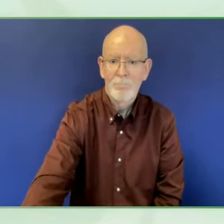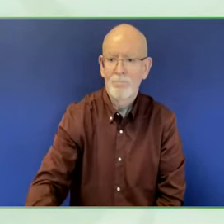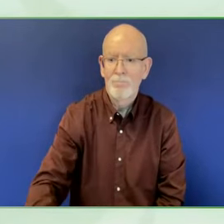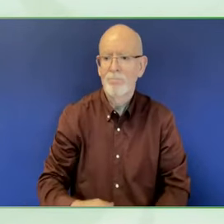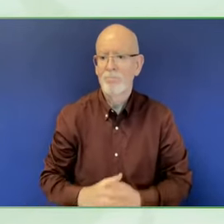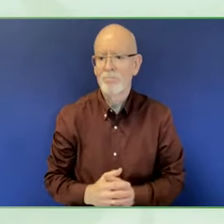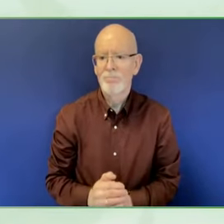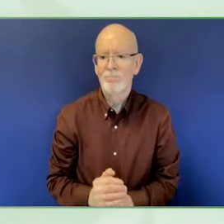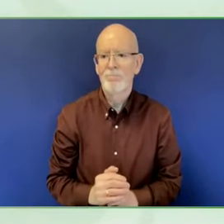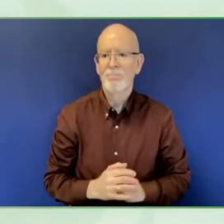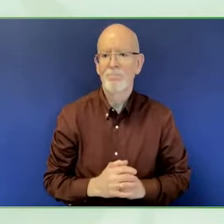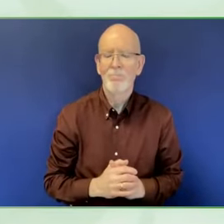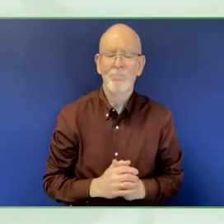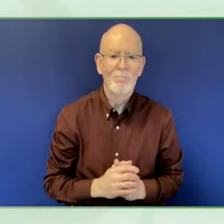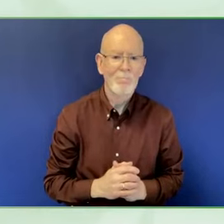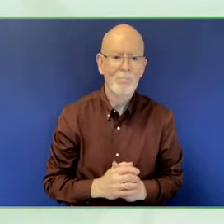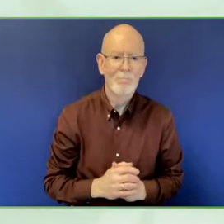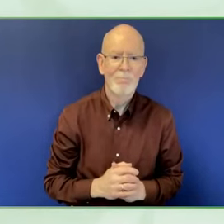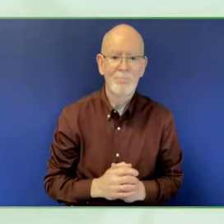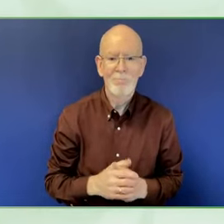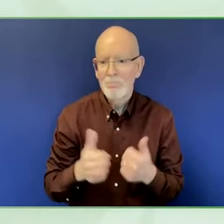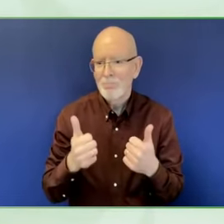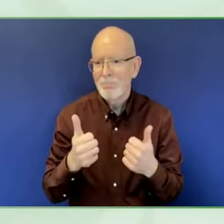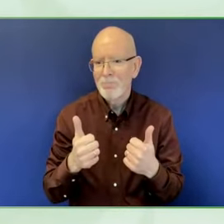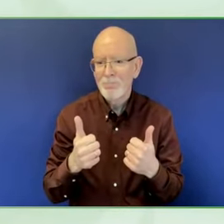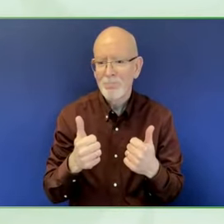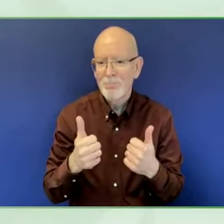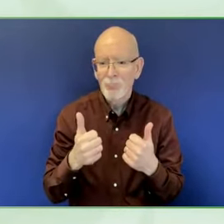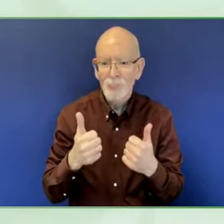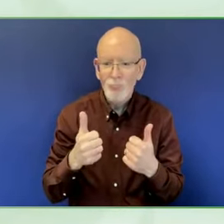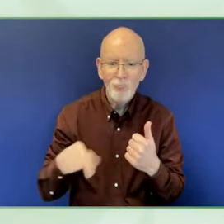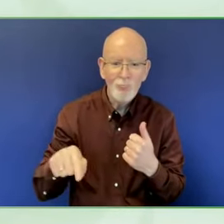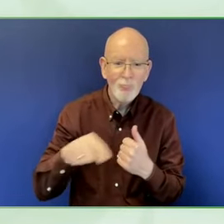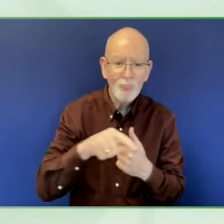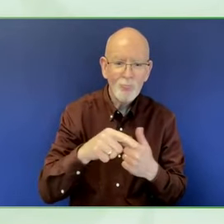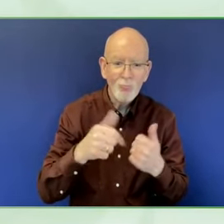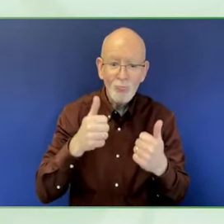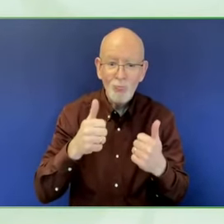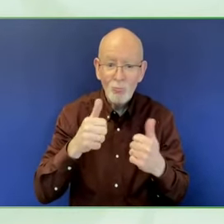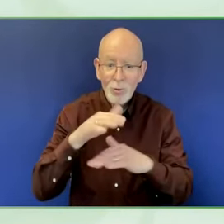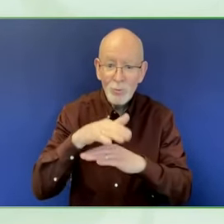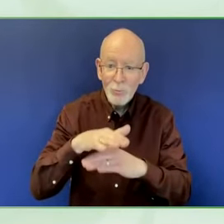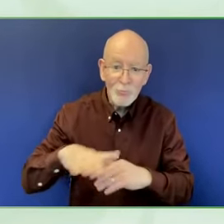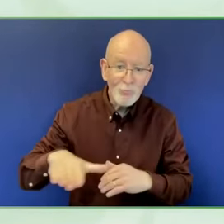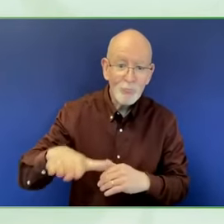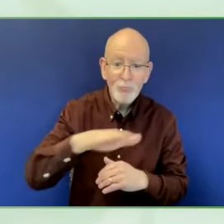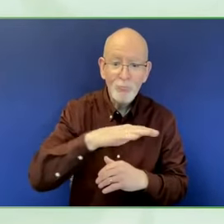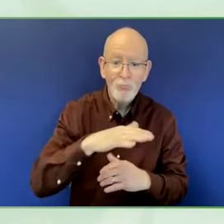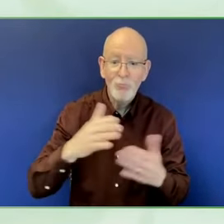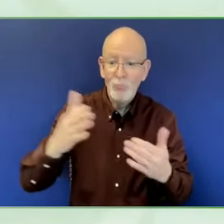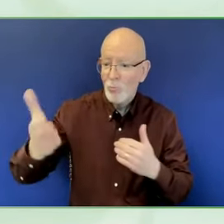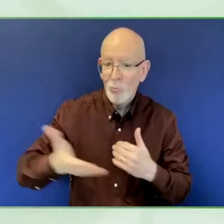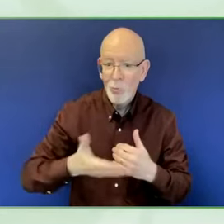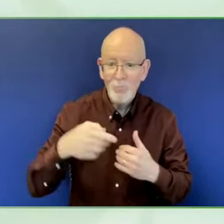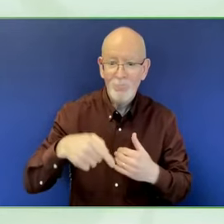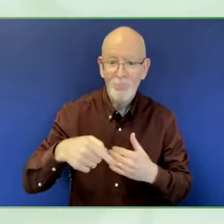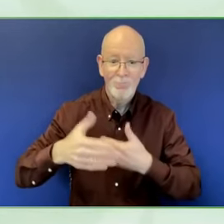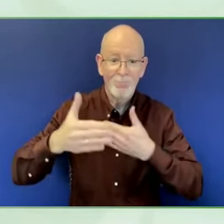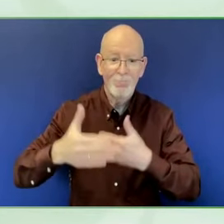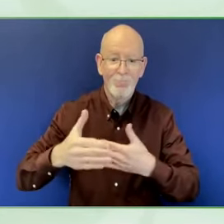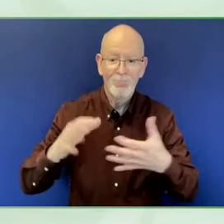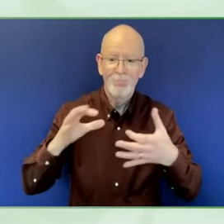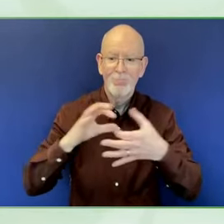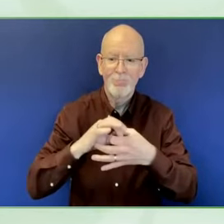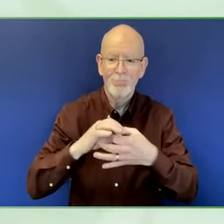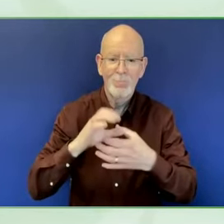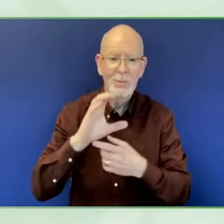and accessibility thank you for the organization to bring this session to this and this topic to this congress